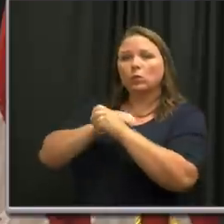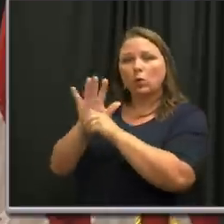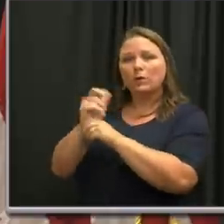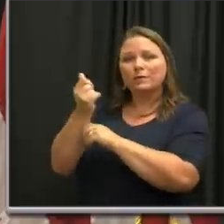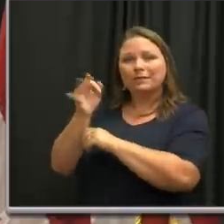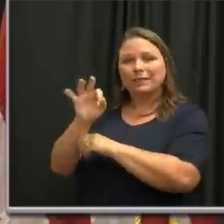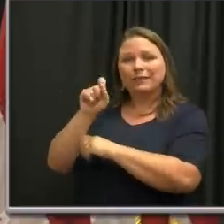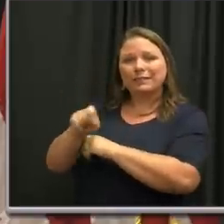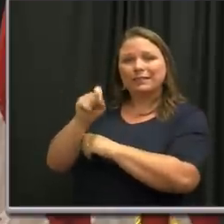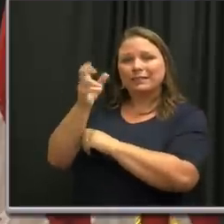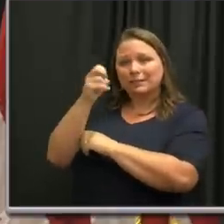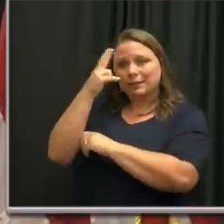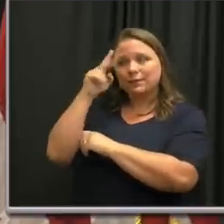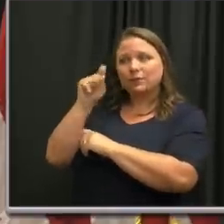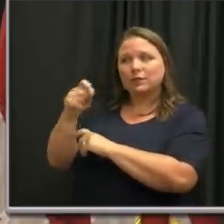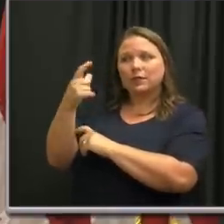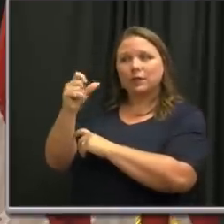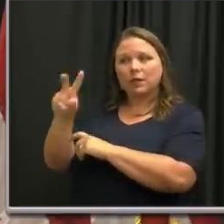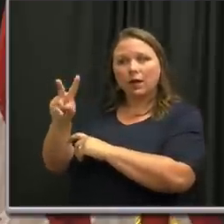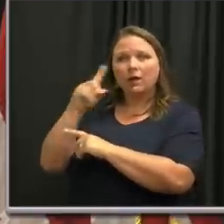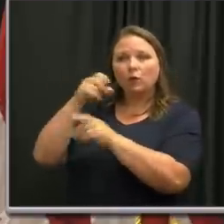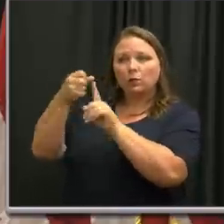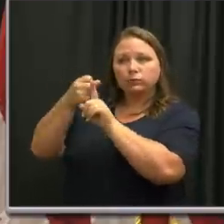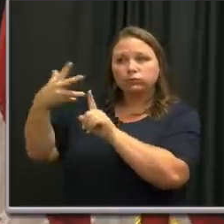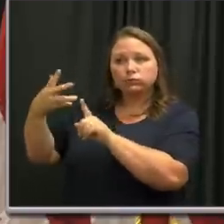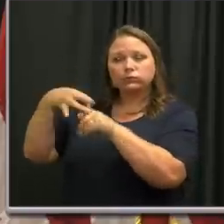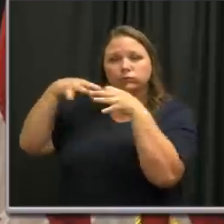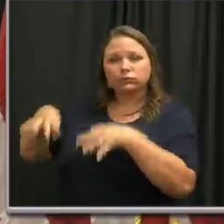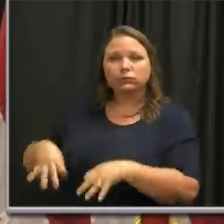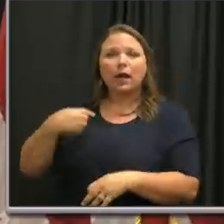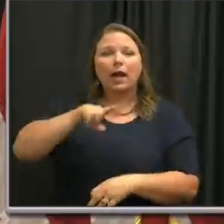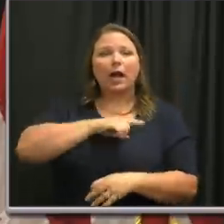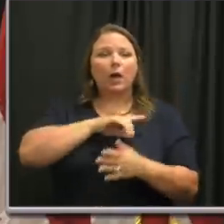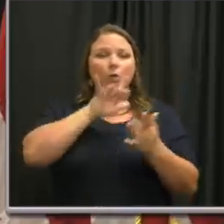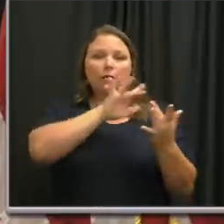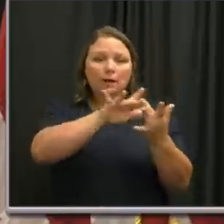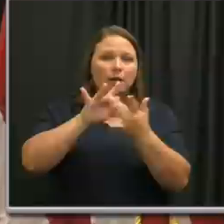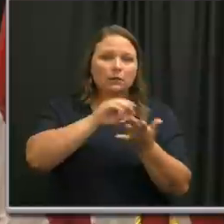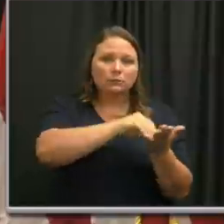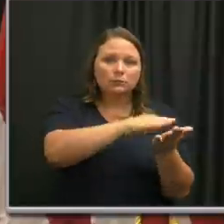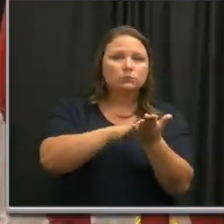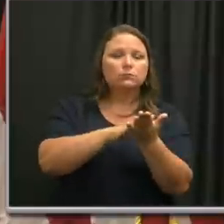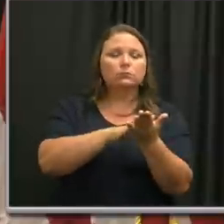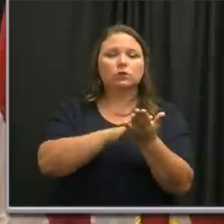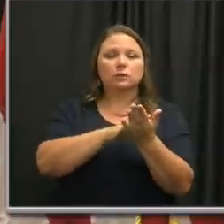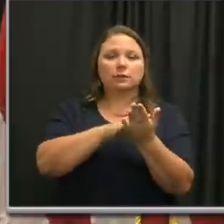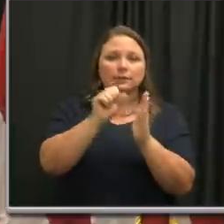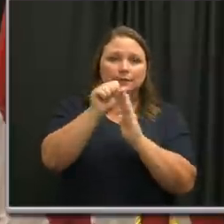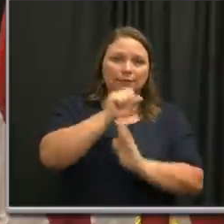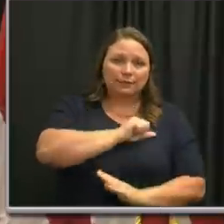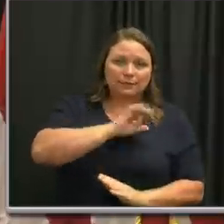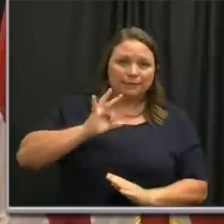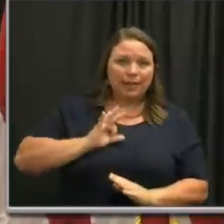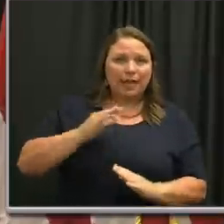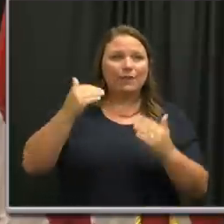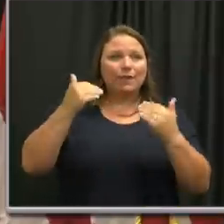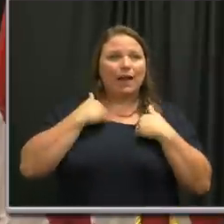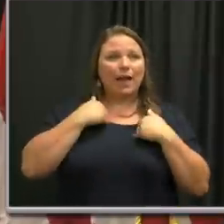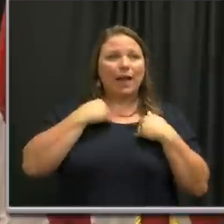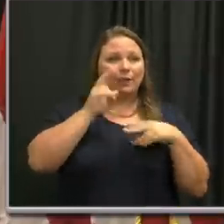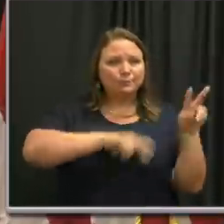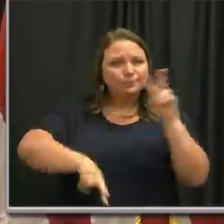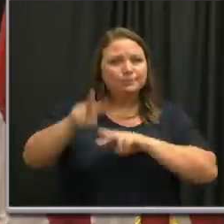.gov to learn more. Our contact tracing staff at Metro Public Health have conducted over 10,800